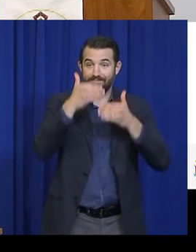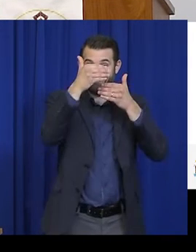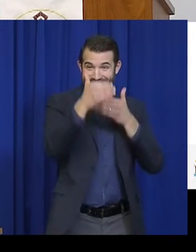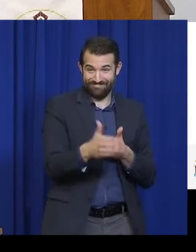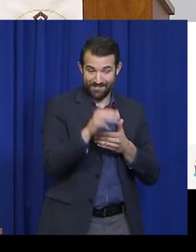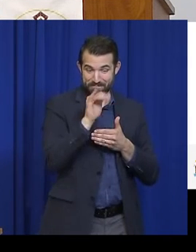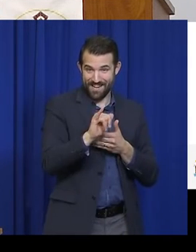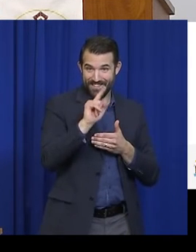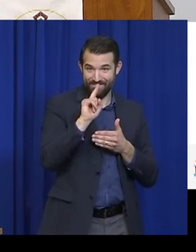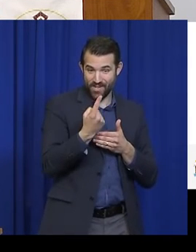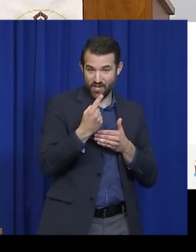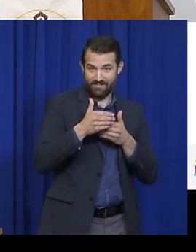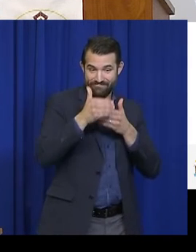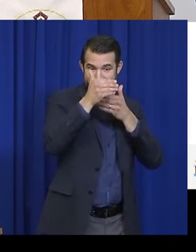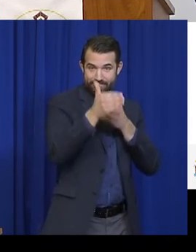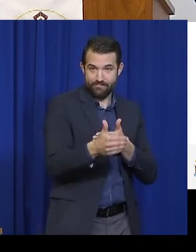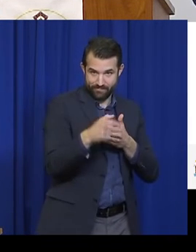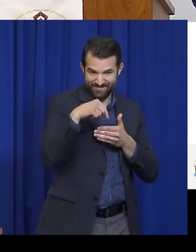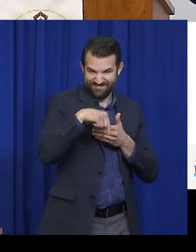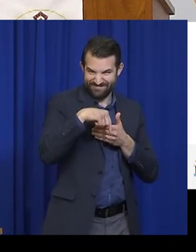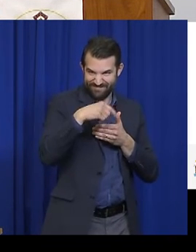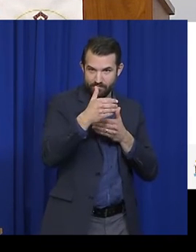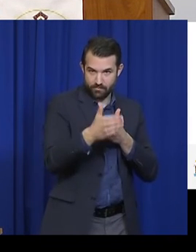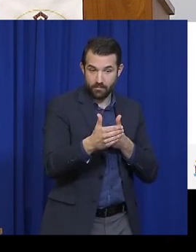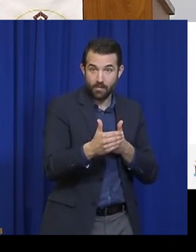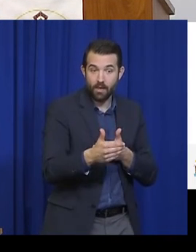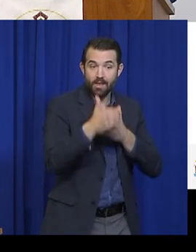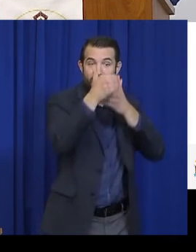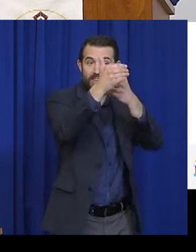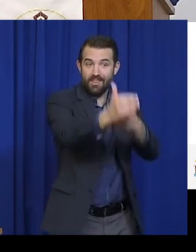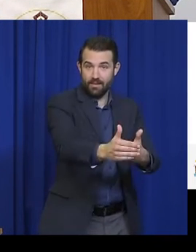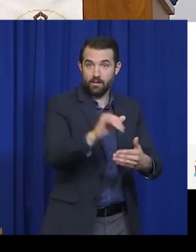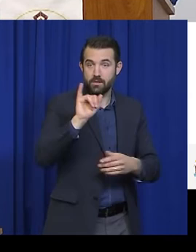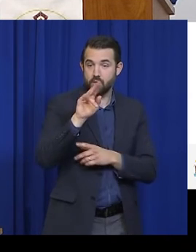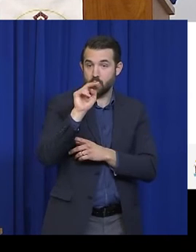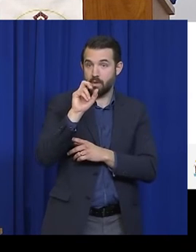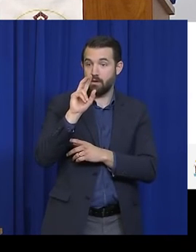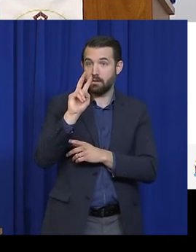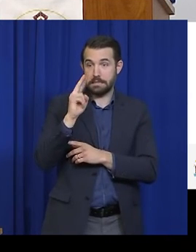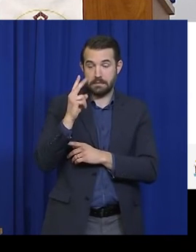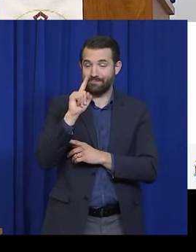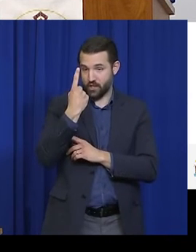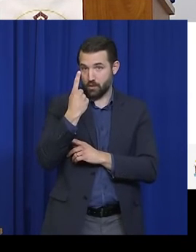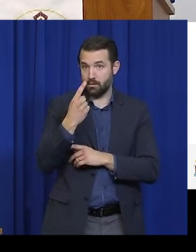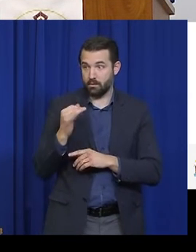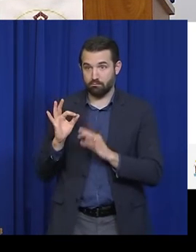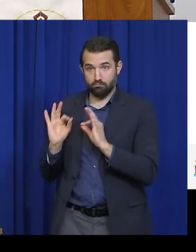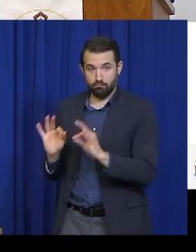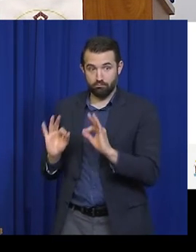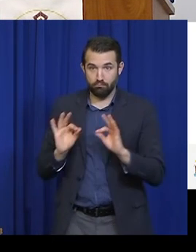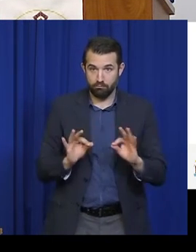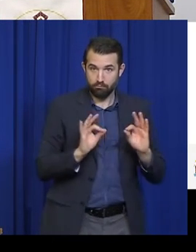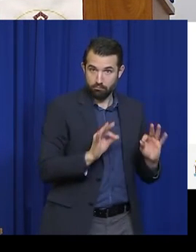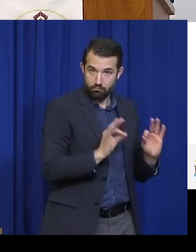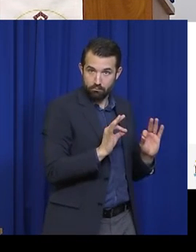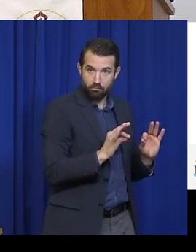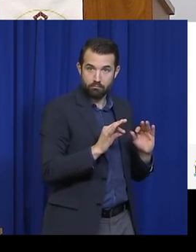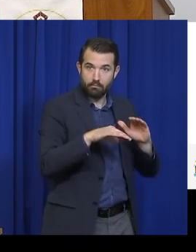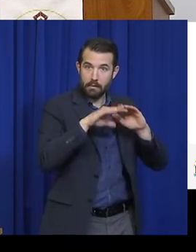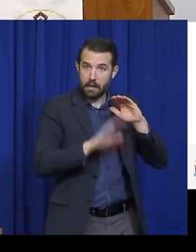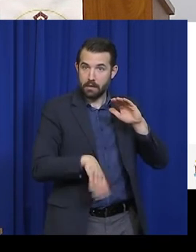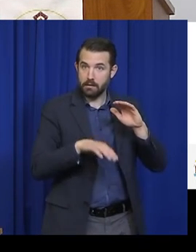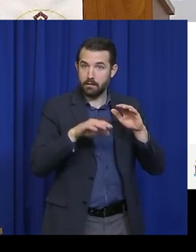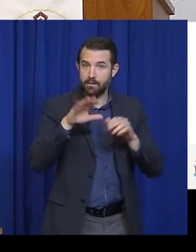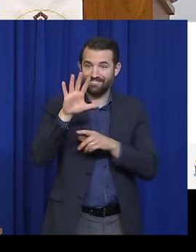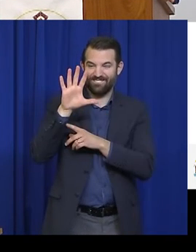on gatherings from less than 10 to less than 50 people. It also calls for people who can work